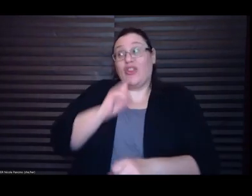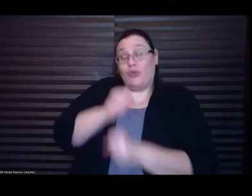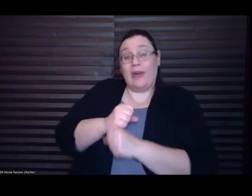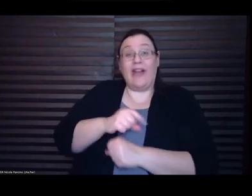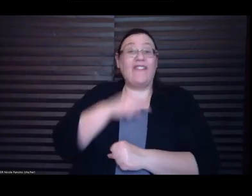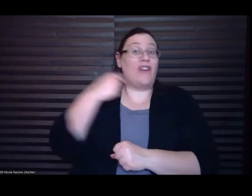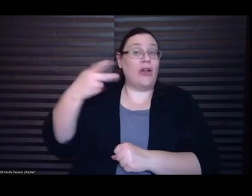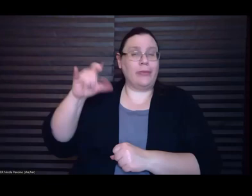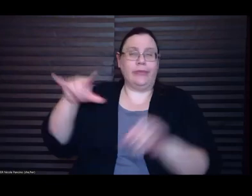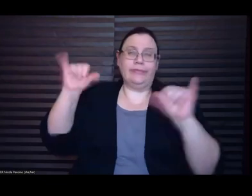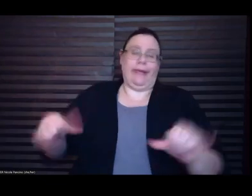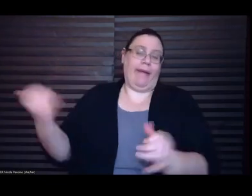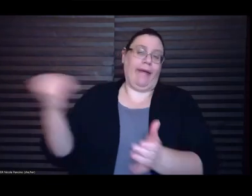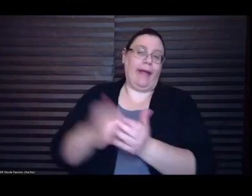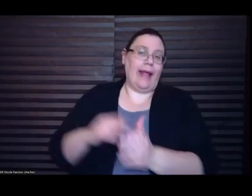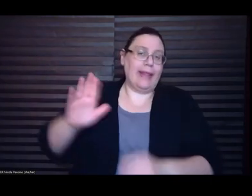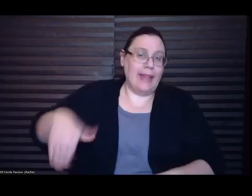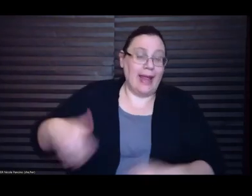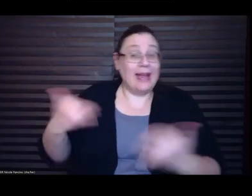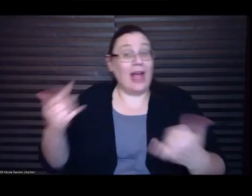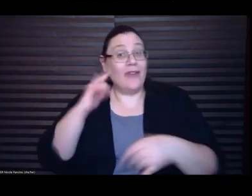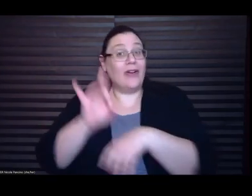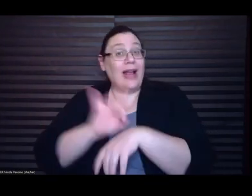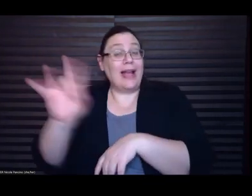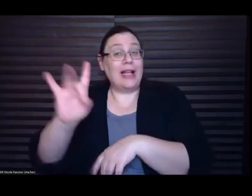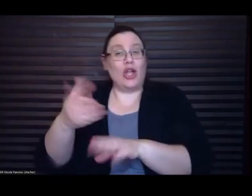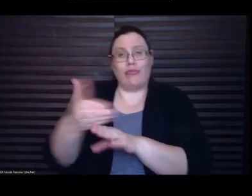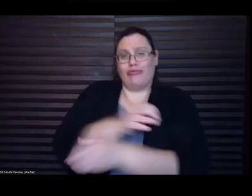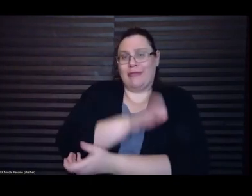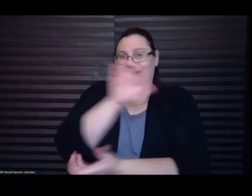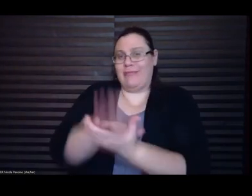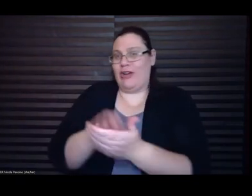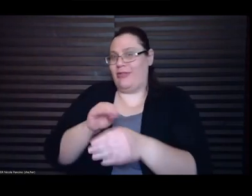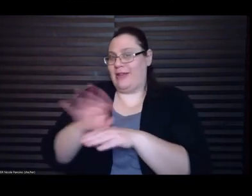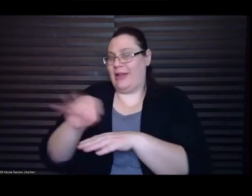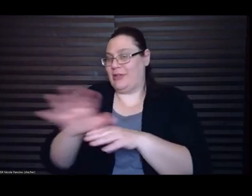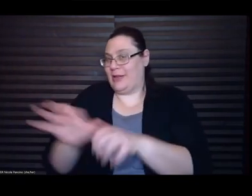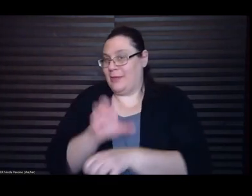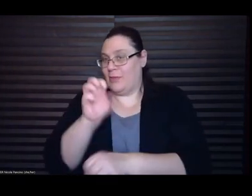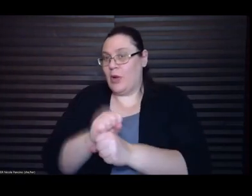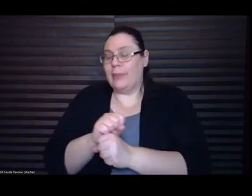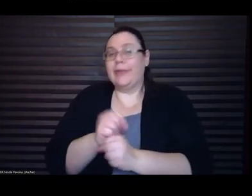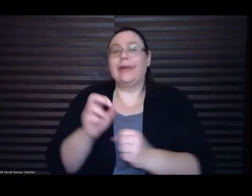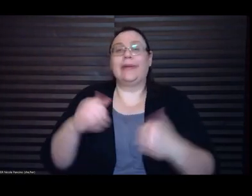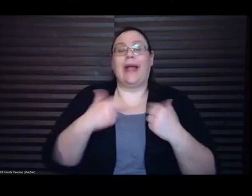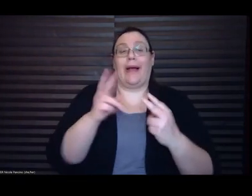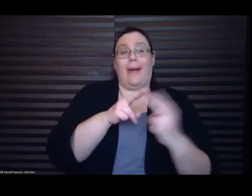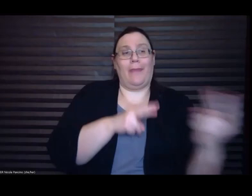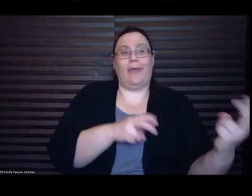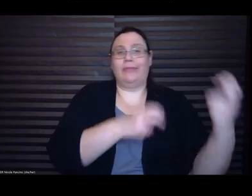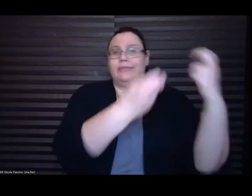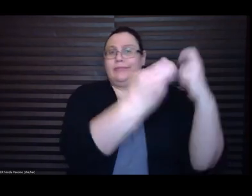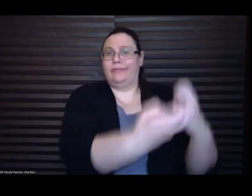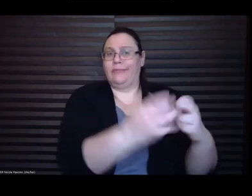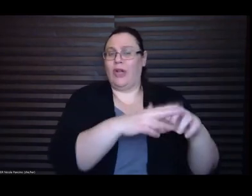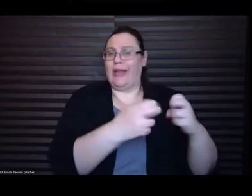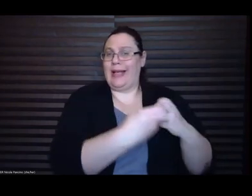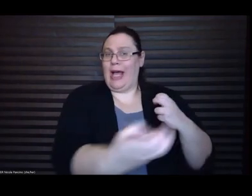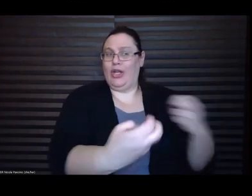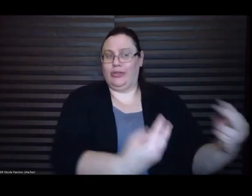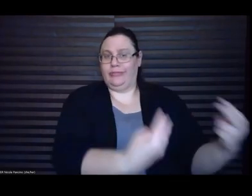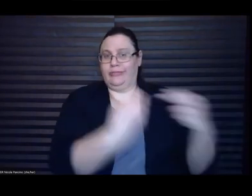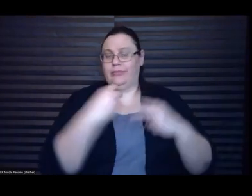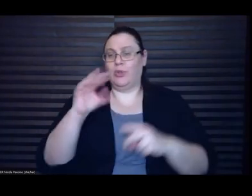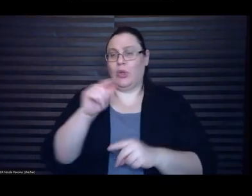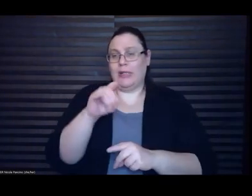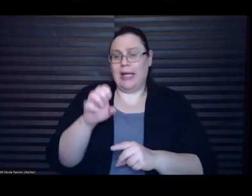appointment. A young couple sat on the couch facing Colette's desk. The man plucked at one of his sideburns with sullen impatience.